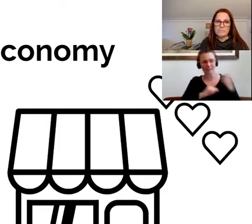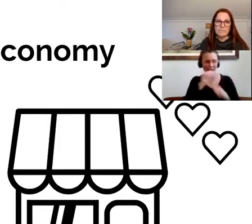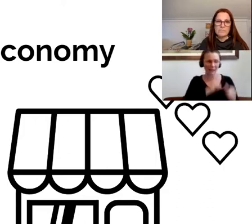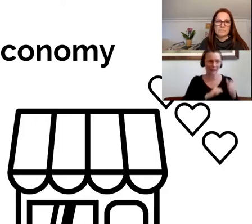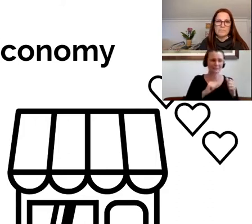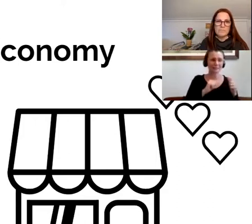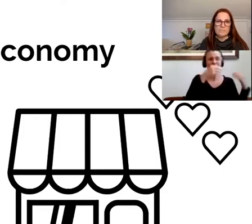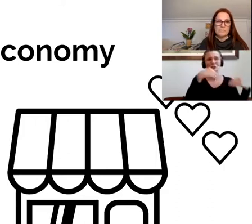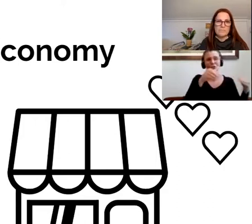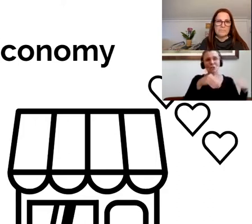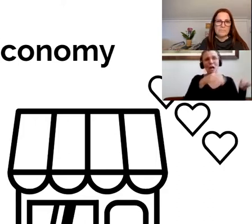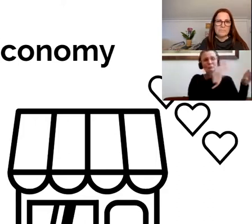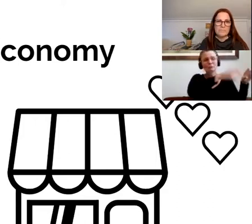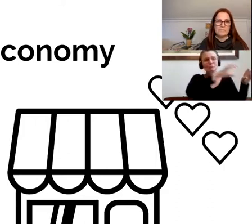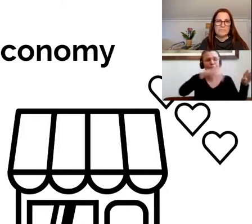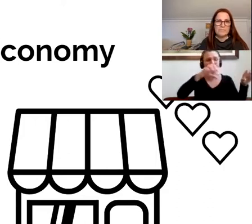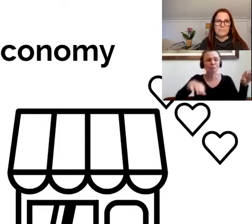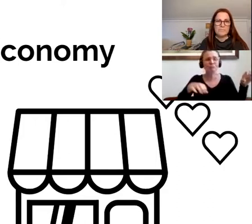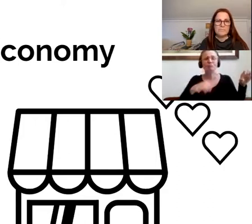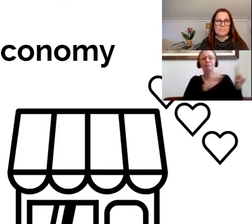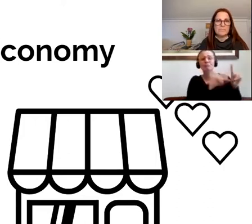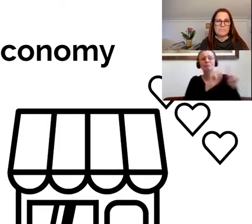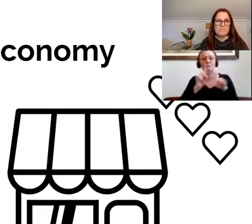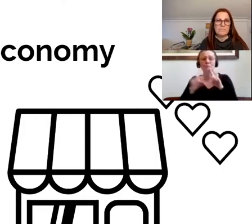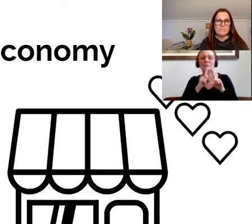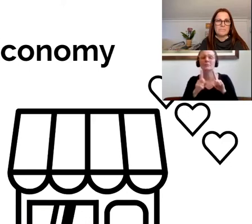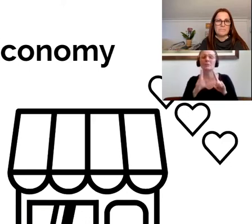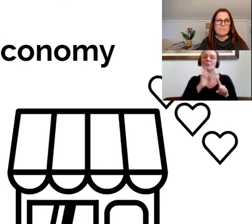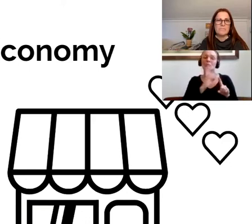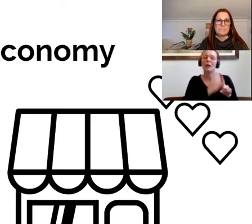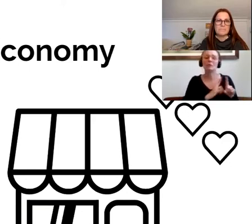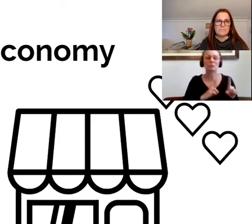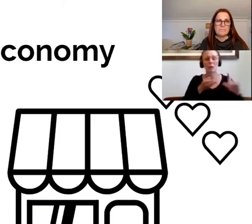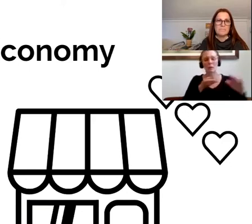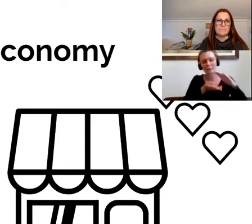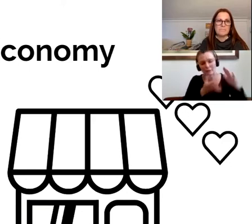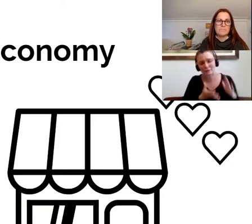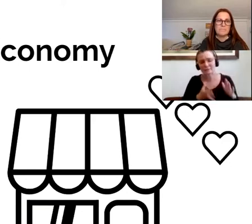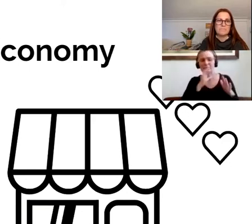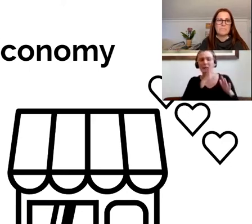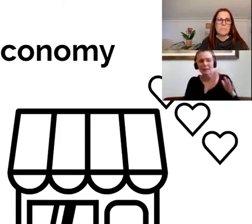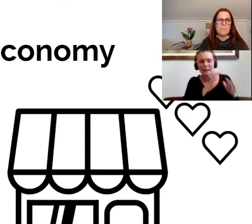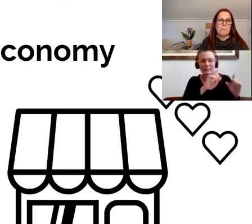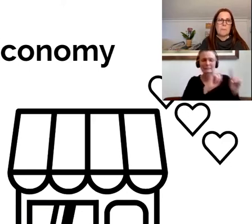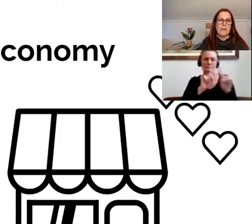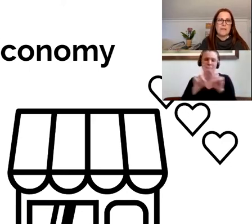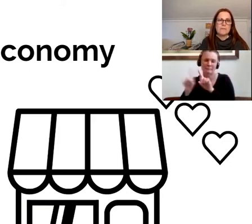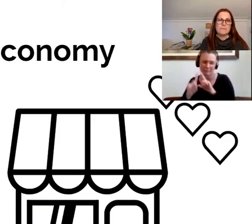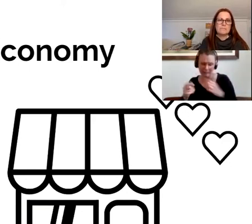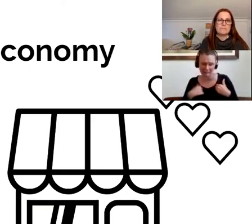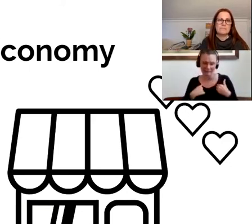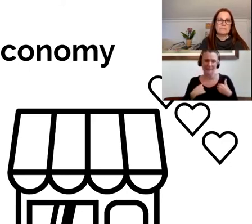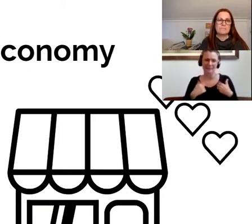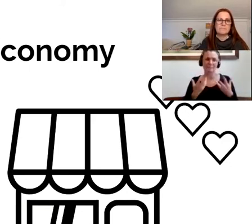to some of all the eclectic mix of local restaurants, bakeries, cafes, and establishments that really